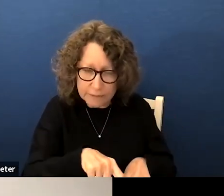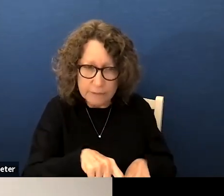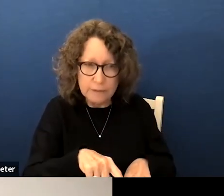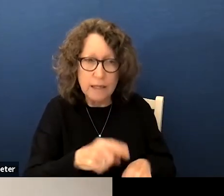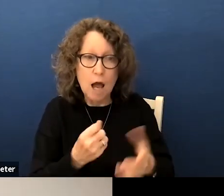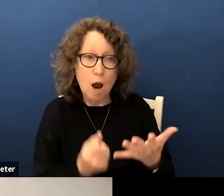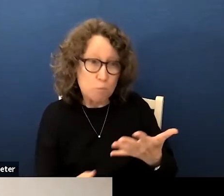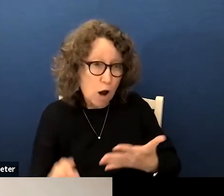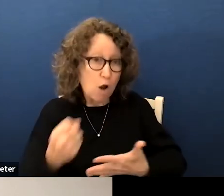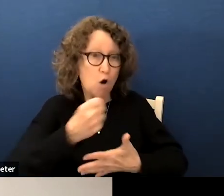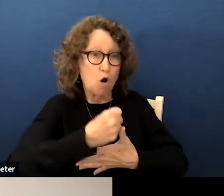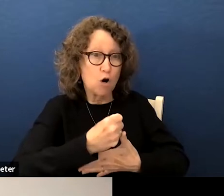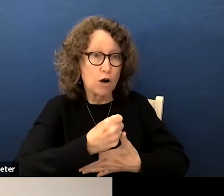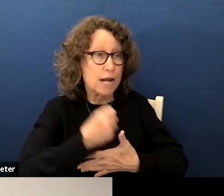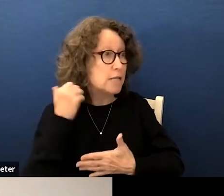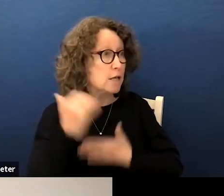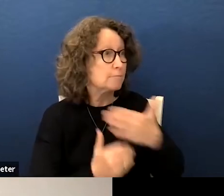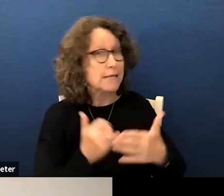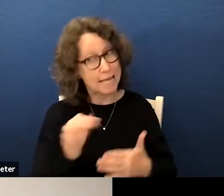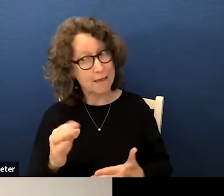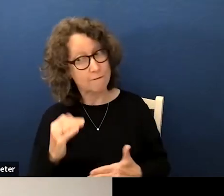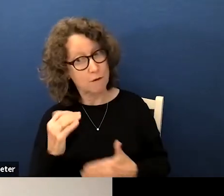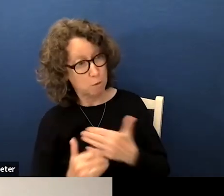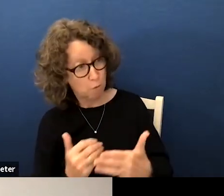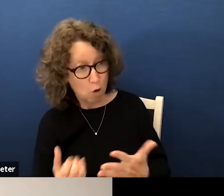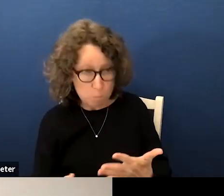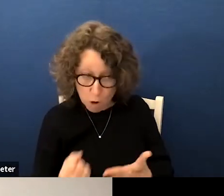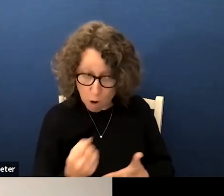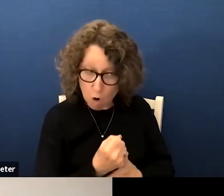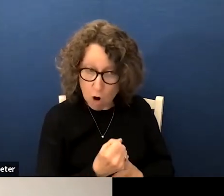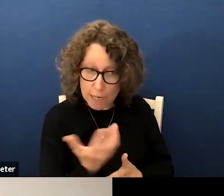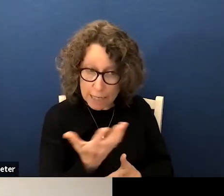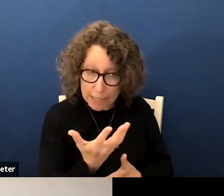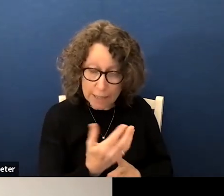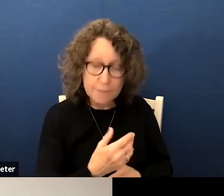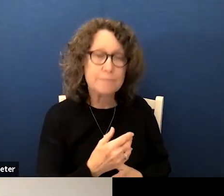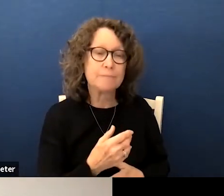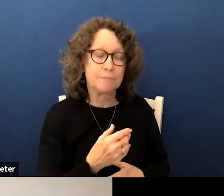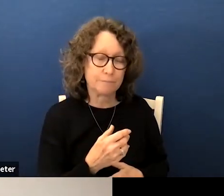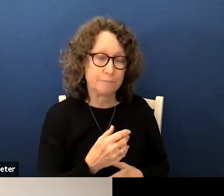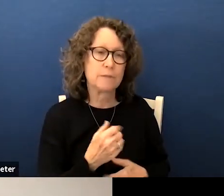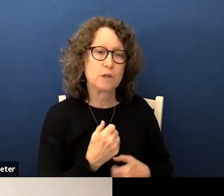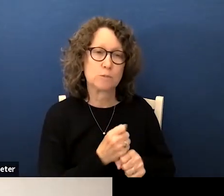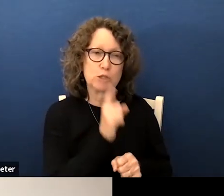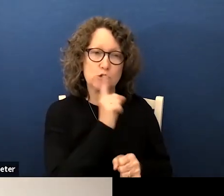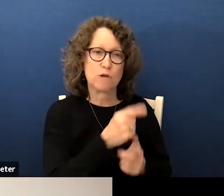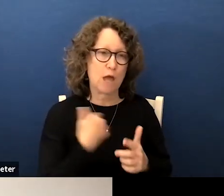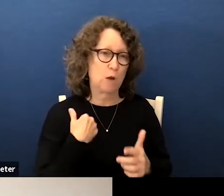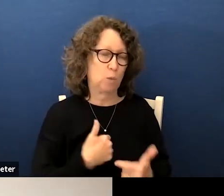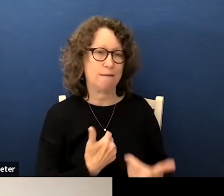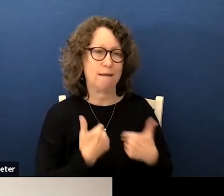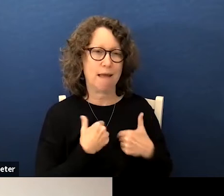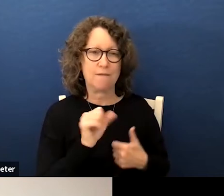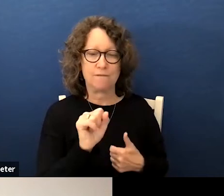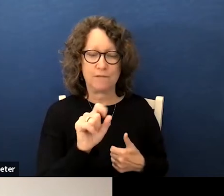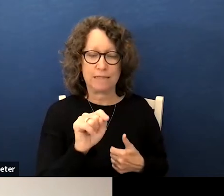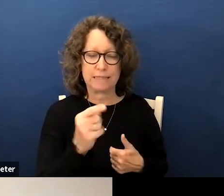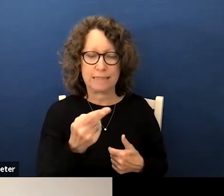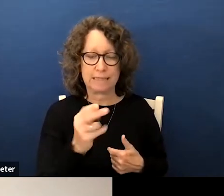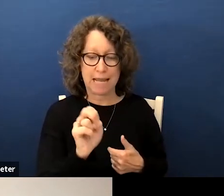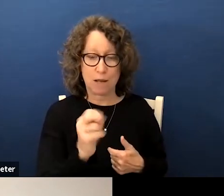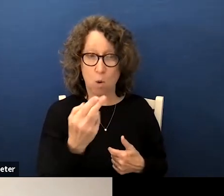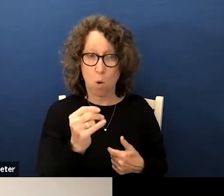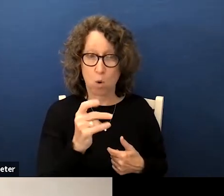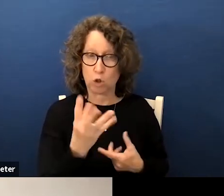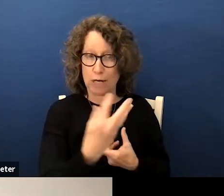priorities for moving forward if we move forward would be to make sure that we have stakeholder engagement